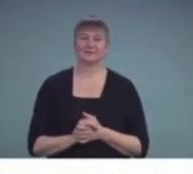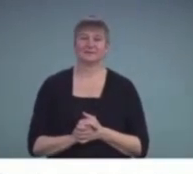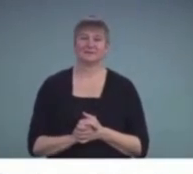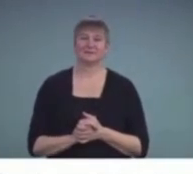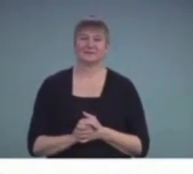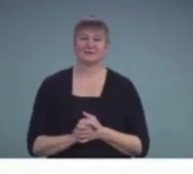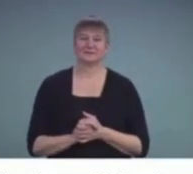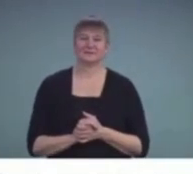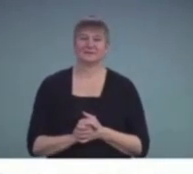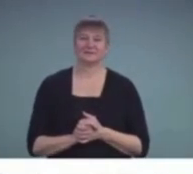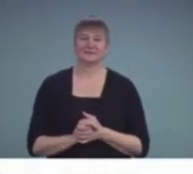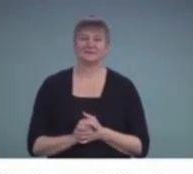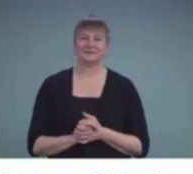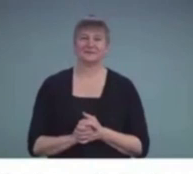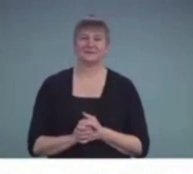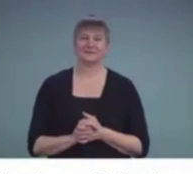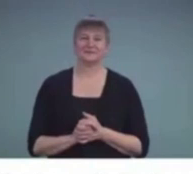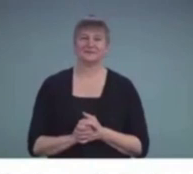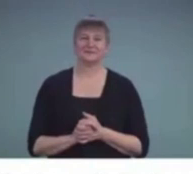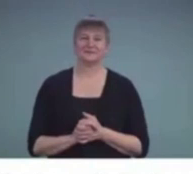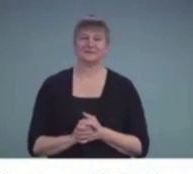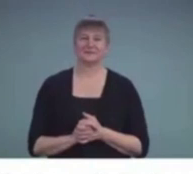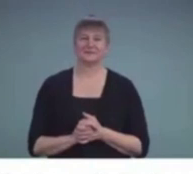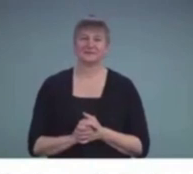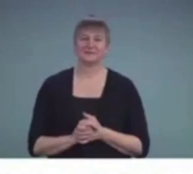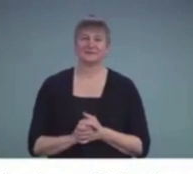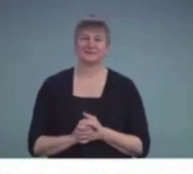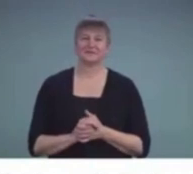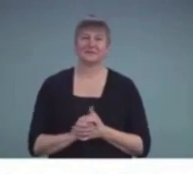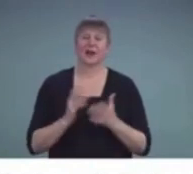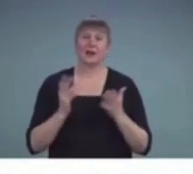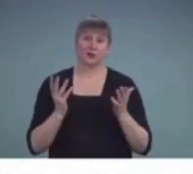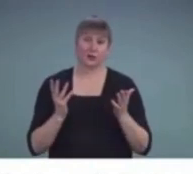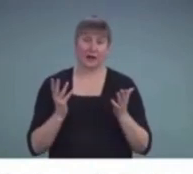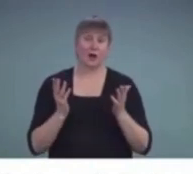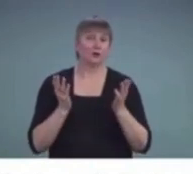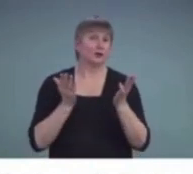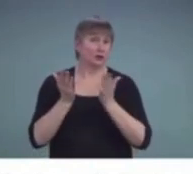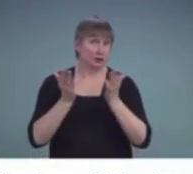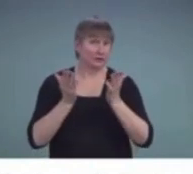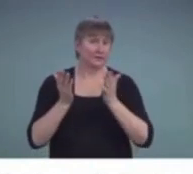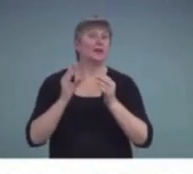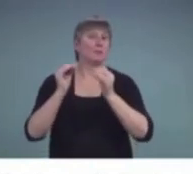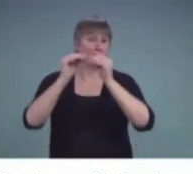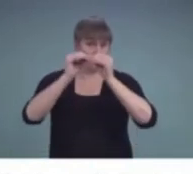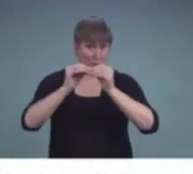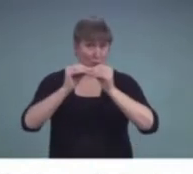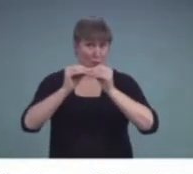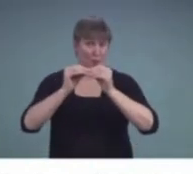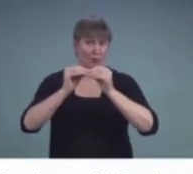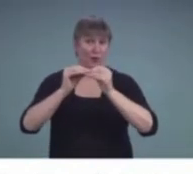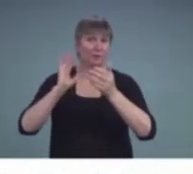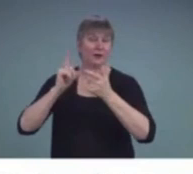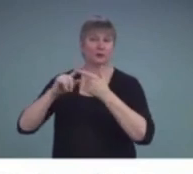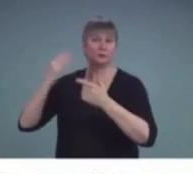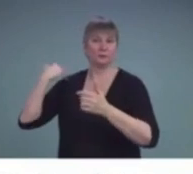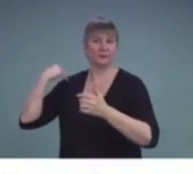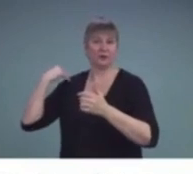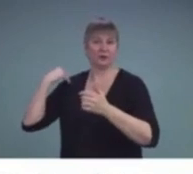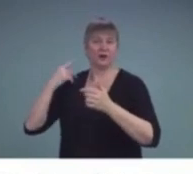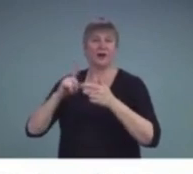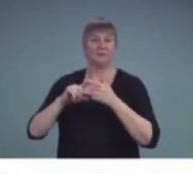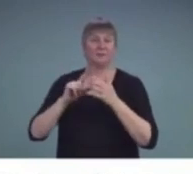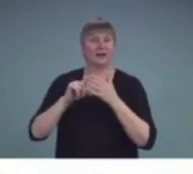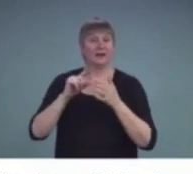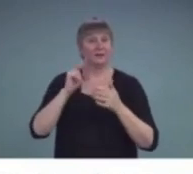And the services were much more extensive than in the past that they offered. But again, if you look at